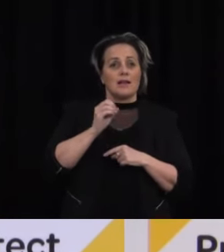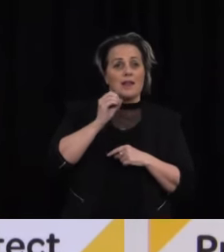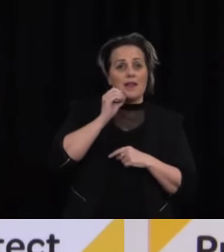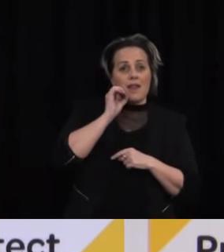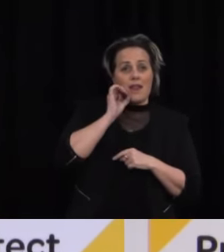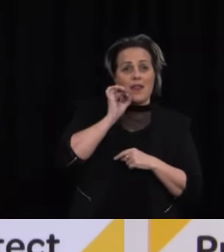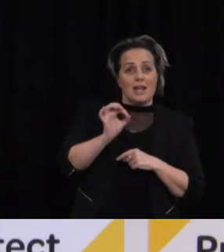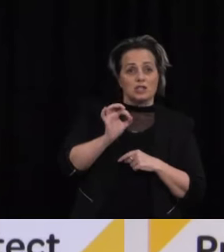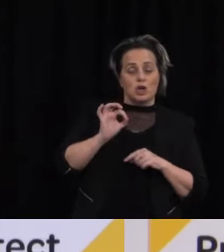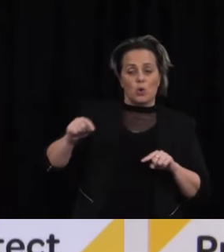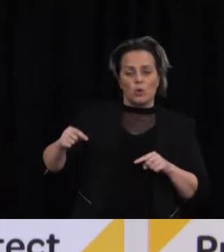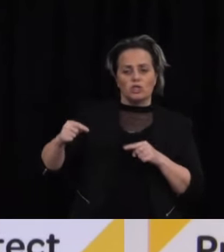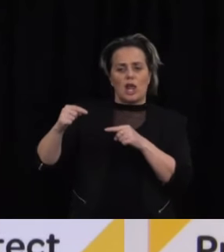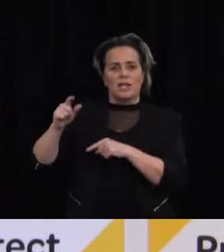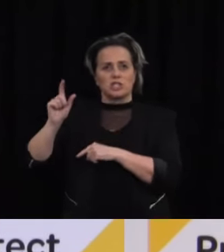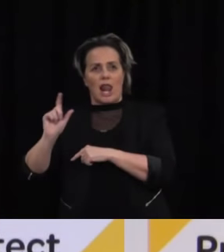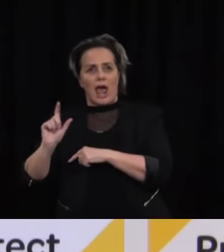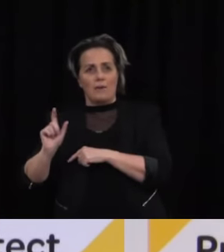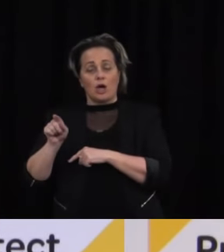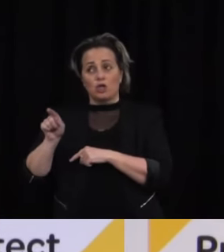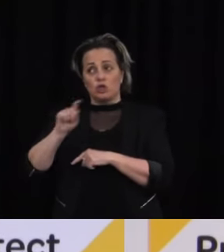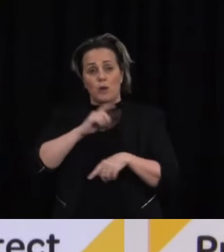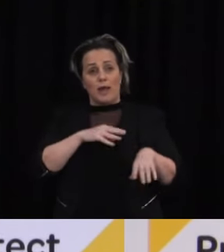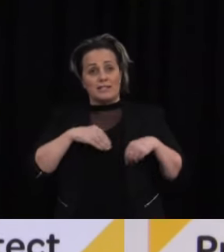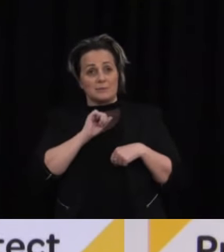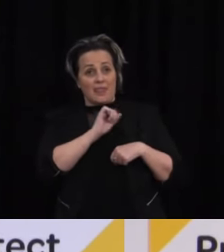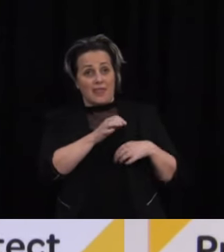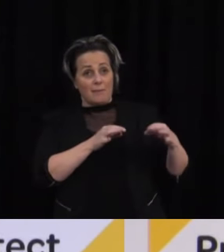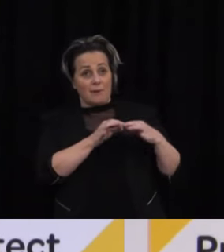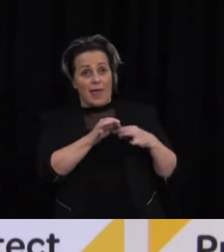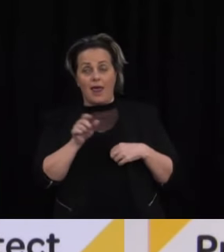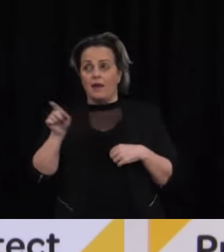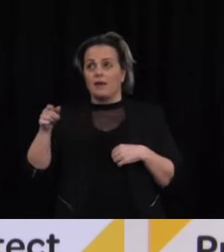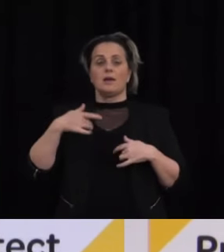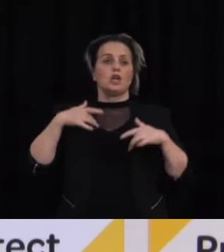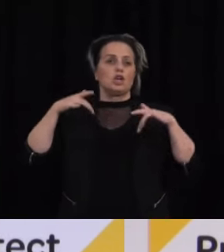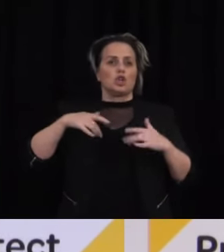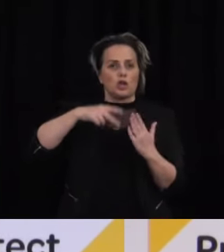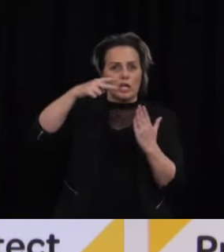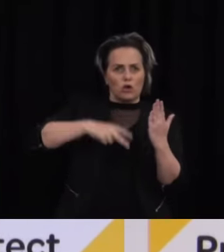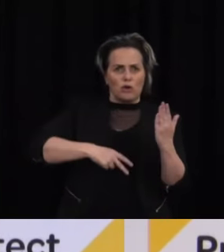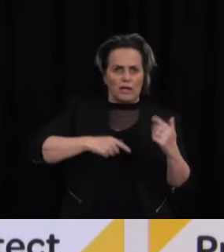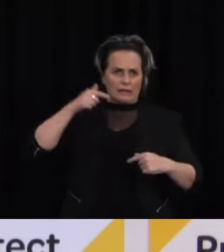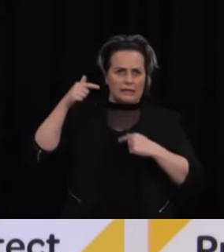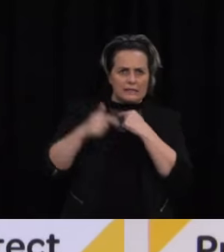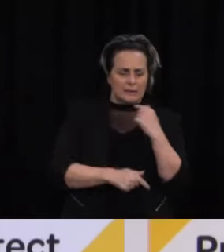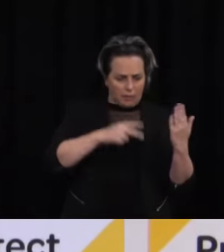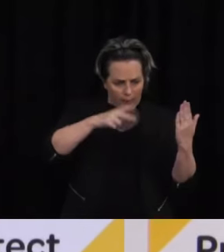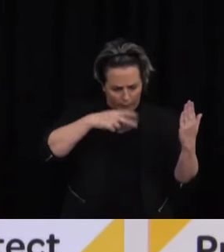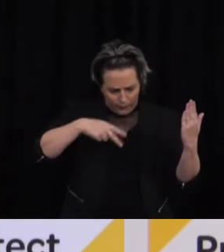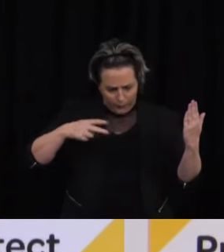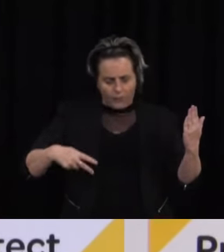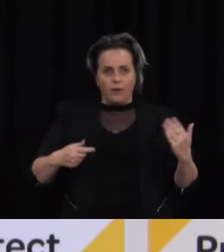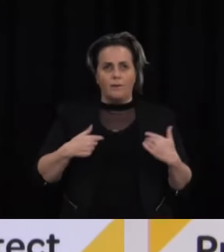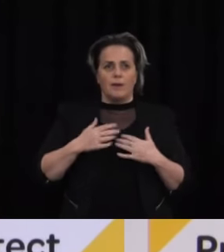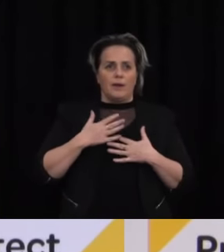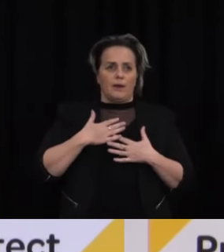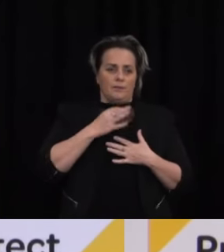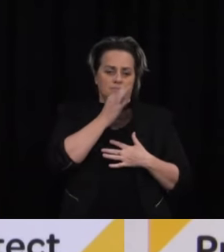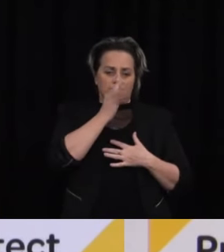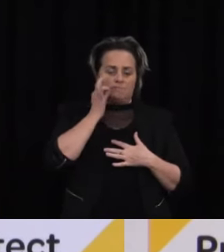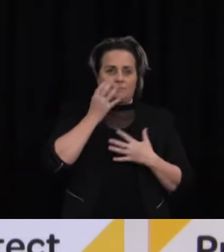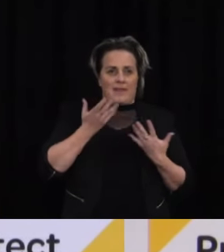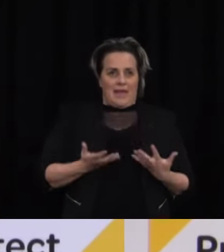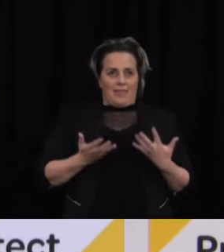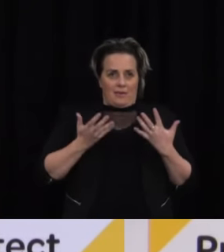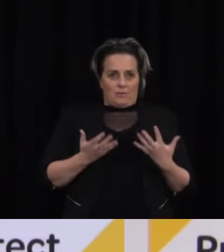to adopt the plan. Will you adopt National's plan? Look, I haven't had a chance to read it in great detail and so I will reserve judgment on some of the aspects